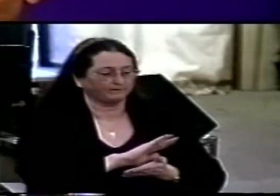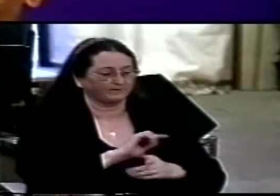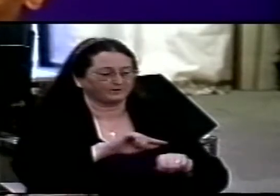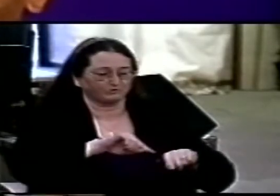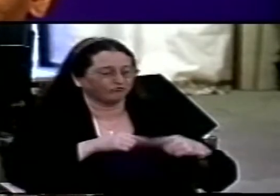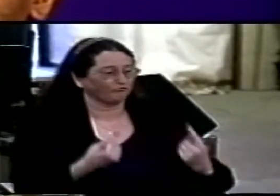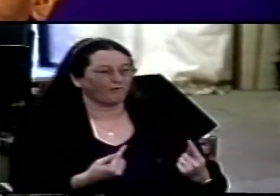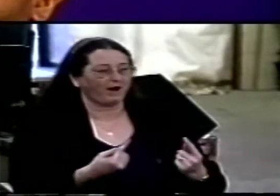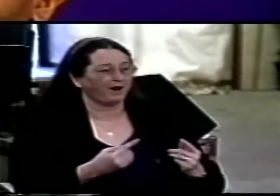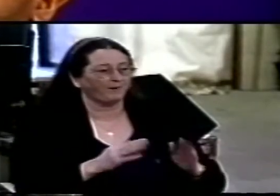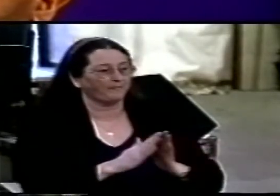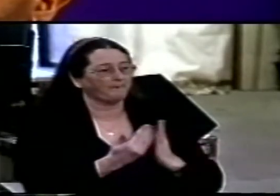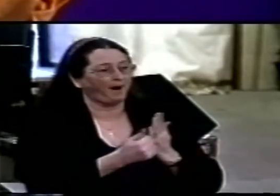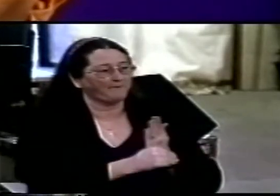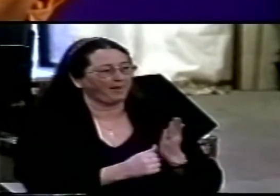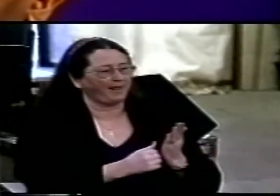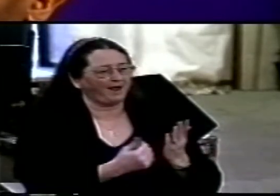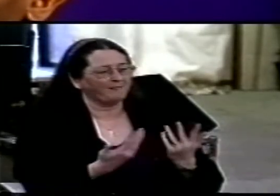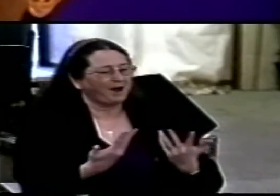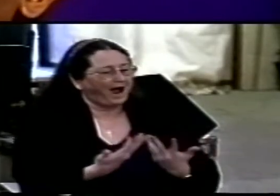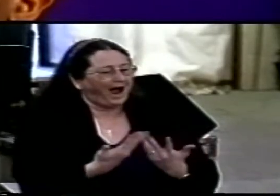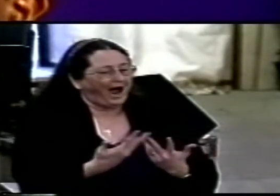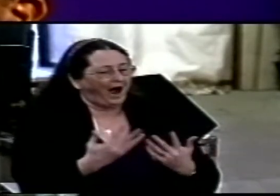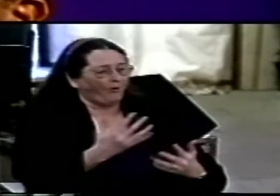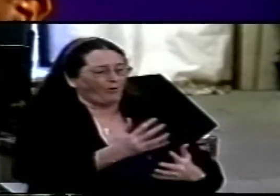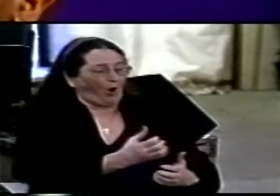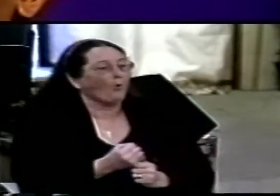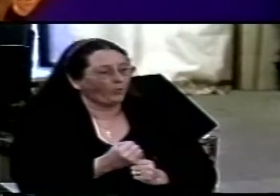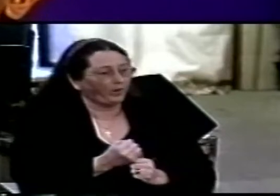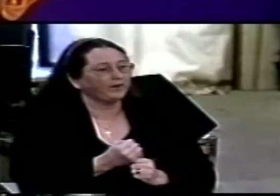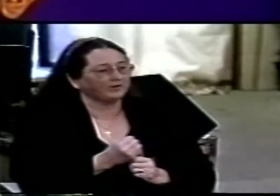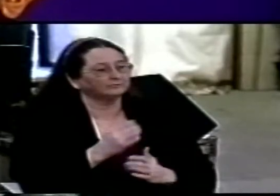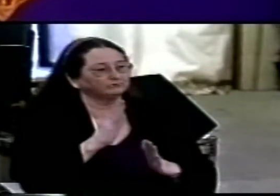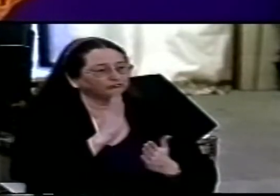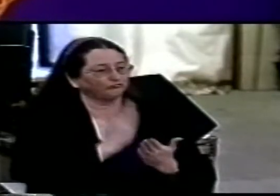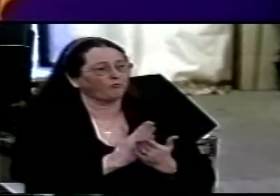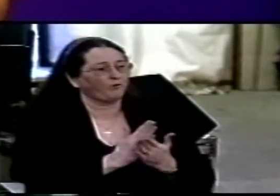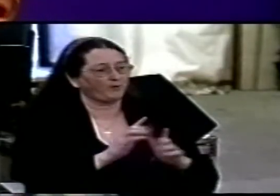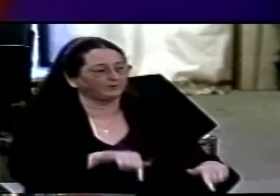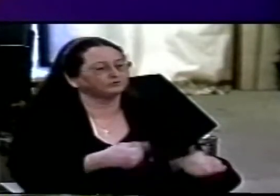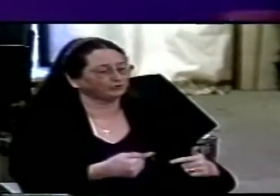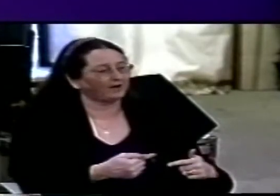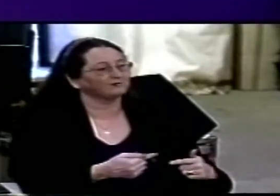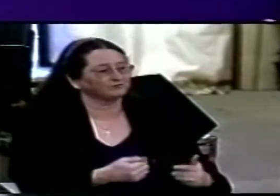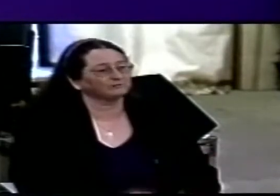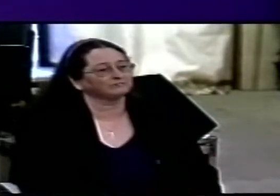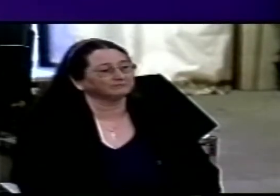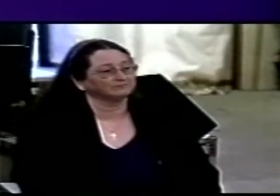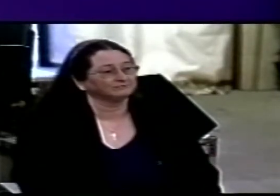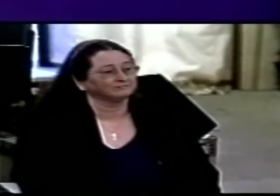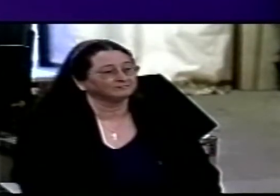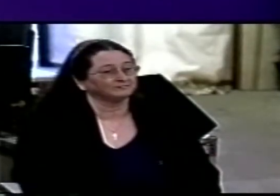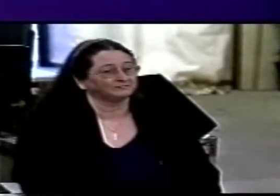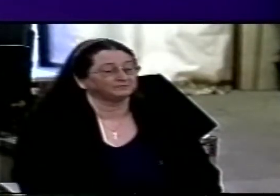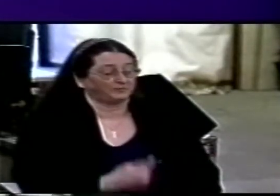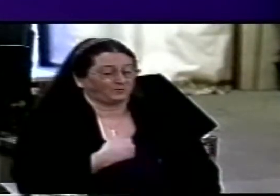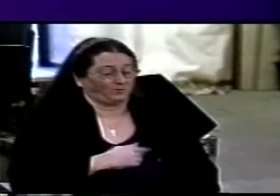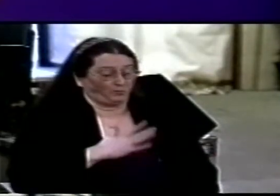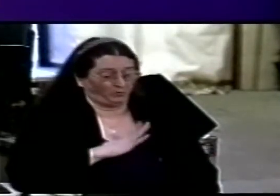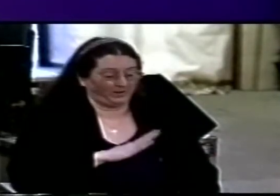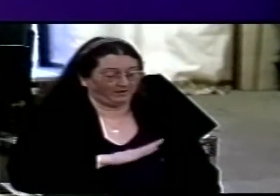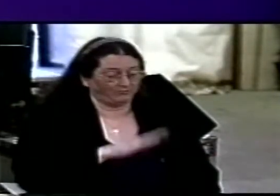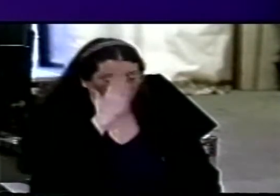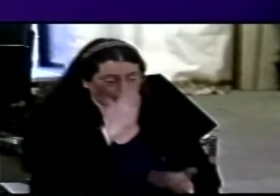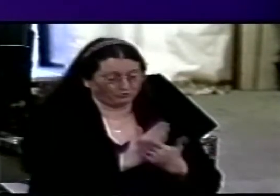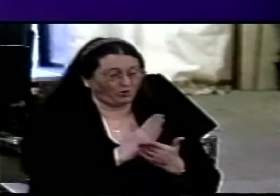the challenge is how we embrace the two and the challenge is to make sure that we don't exhort